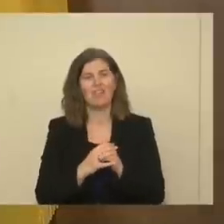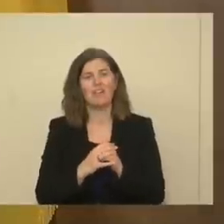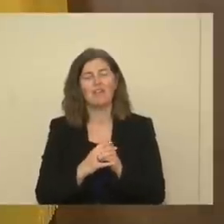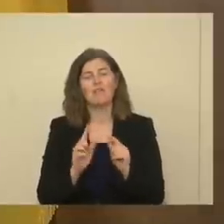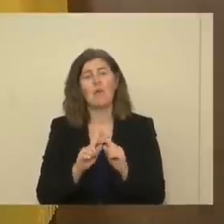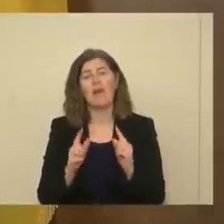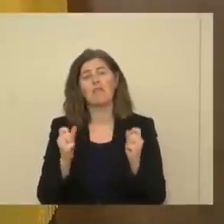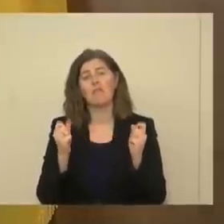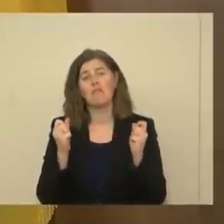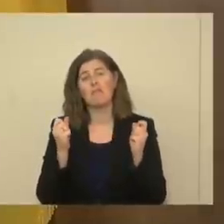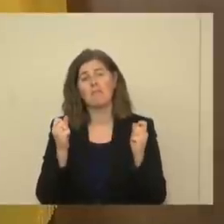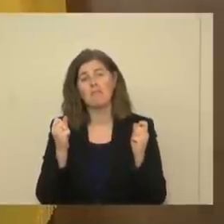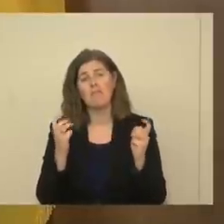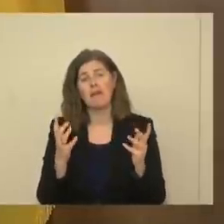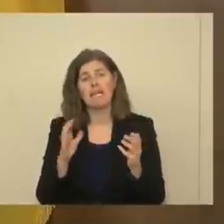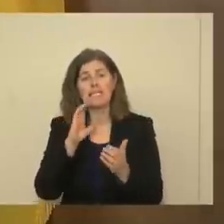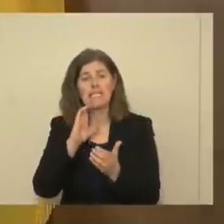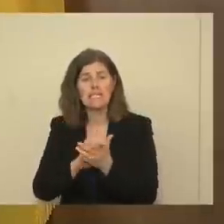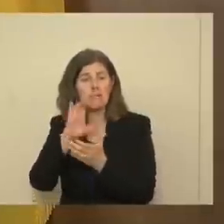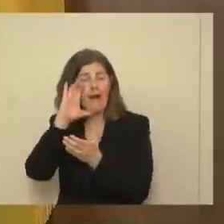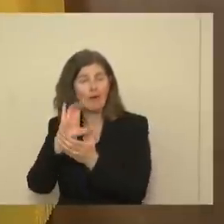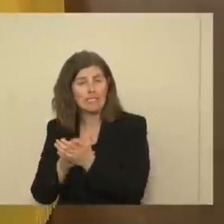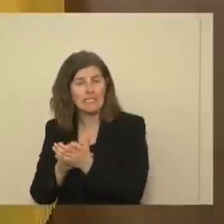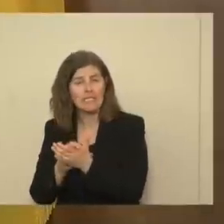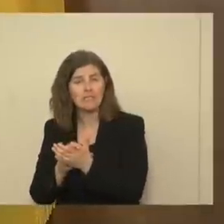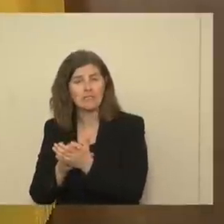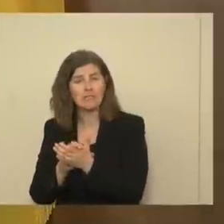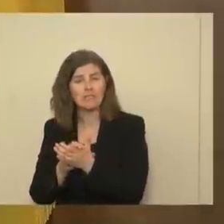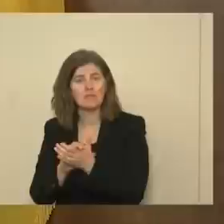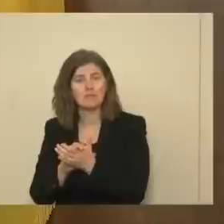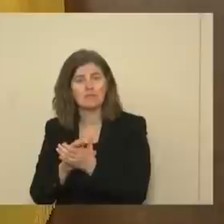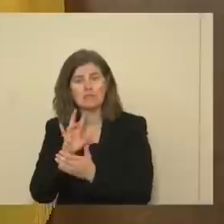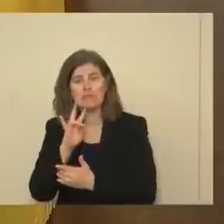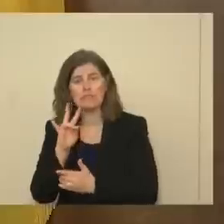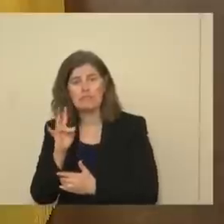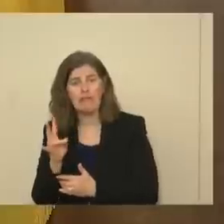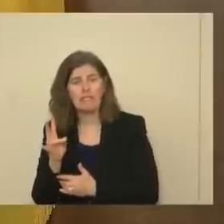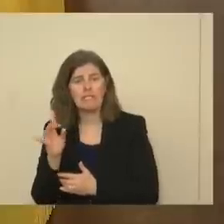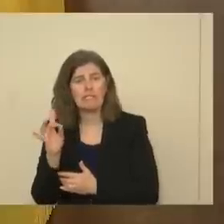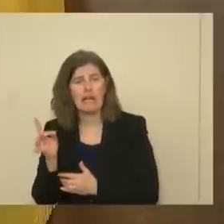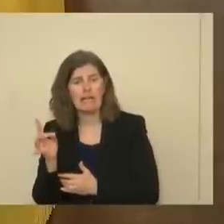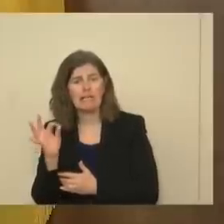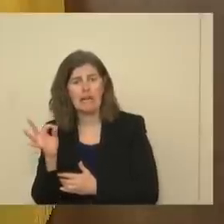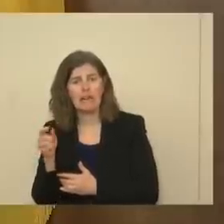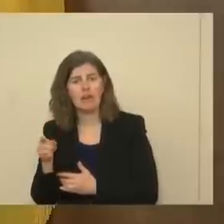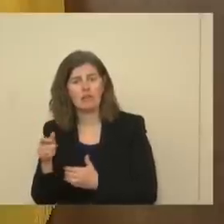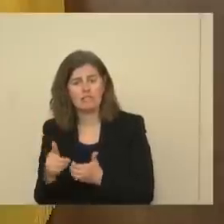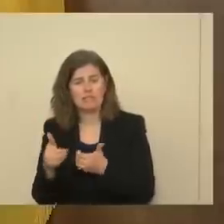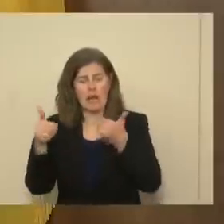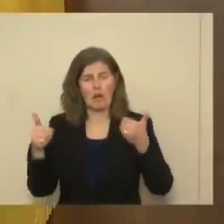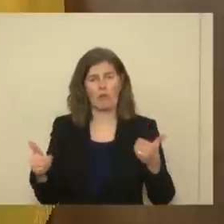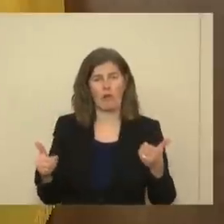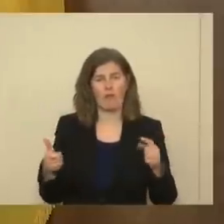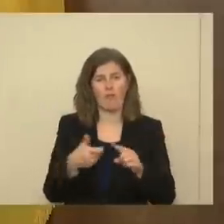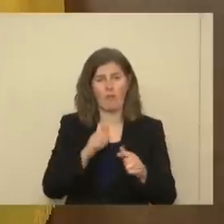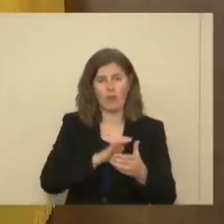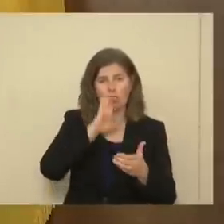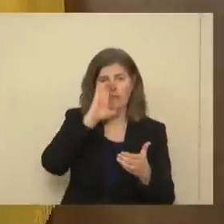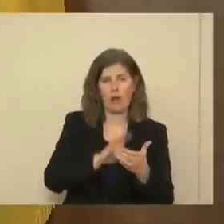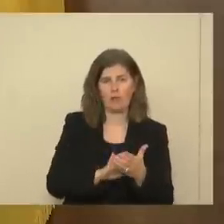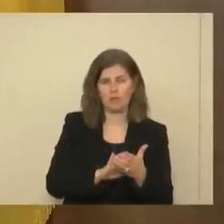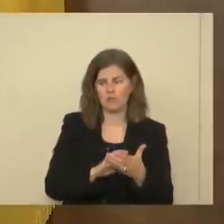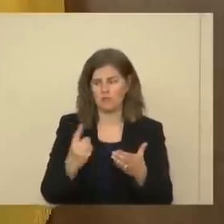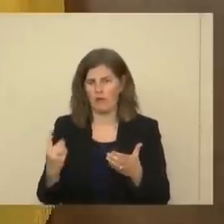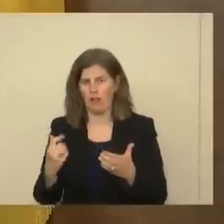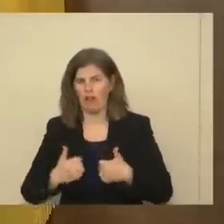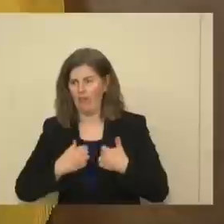lot of spouses in their 70s, 80s, and 90s who are also separated from the spouse that's in a long-term